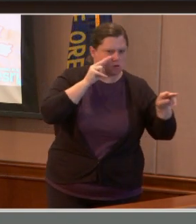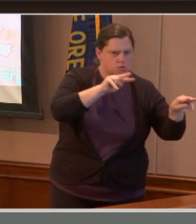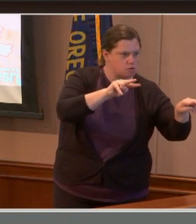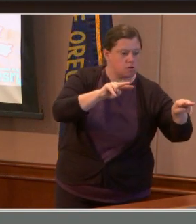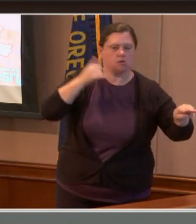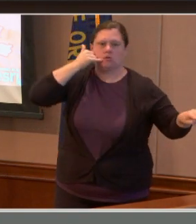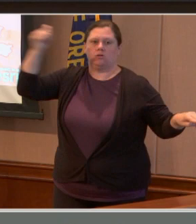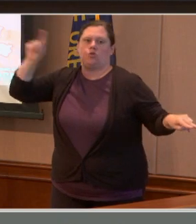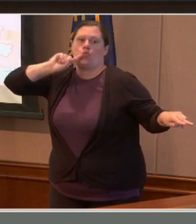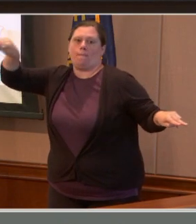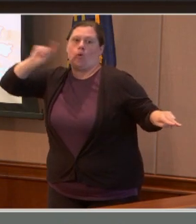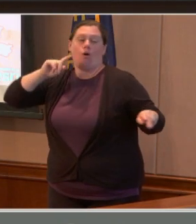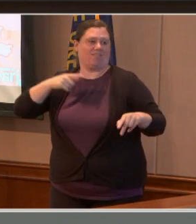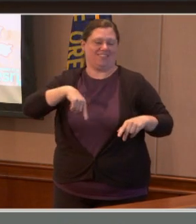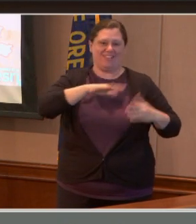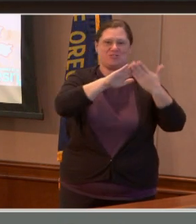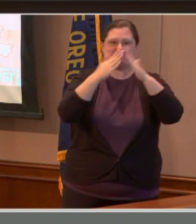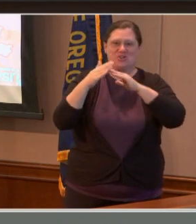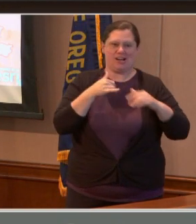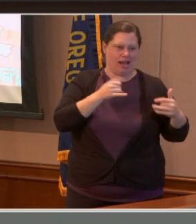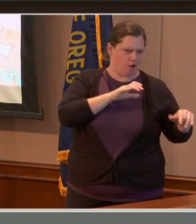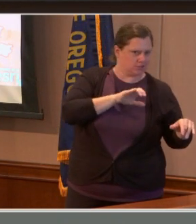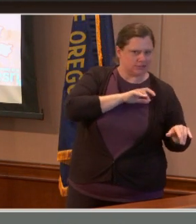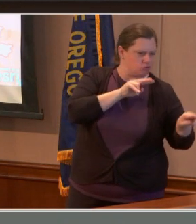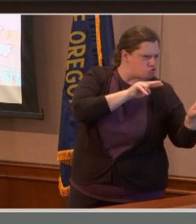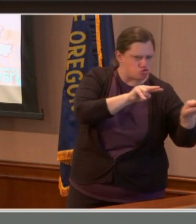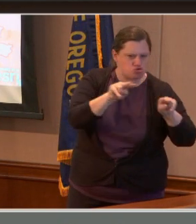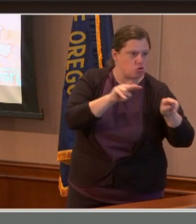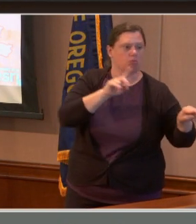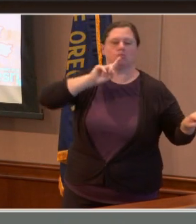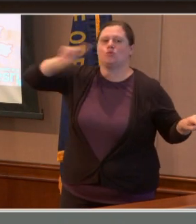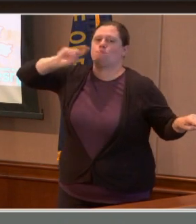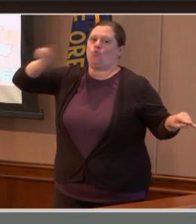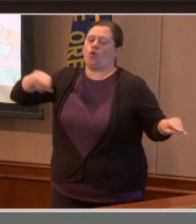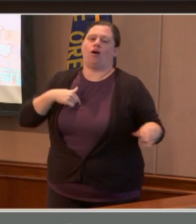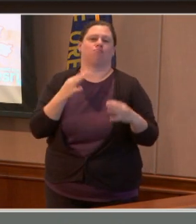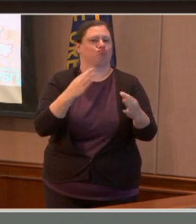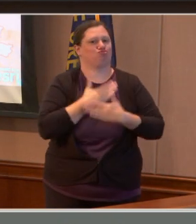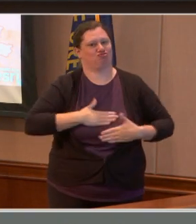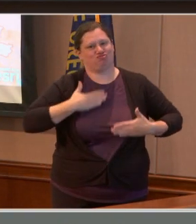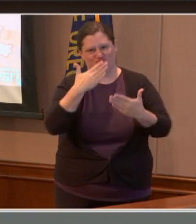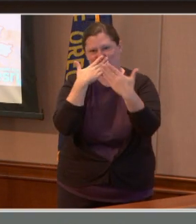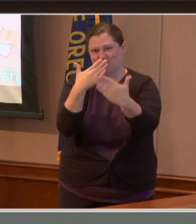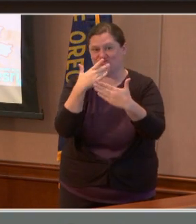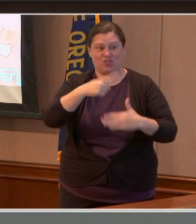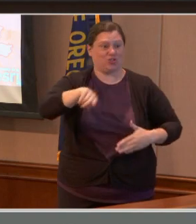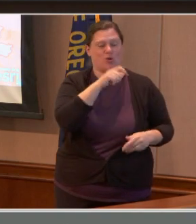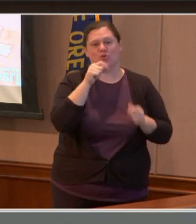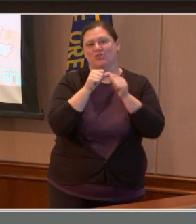we were responding to. So my thanks to our residents that stepped up and did that.